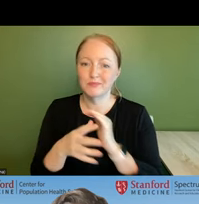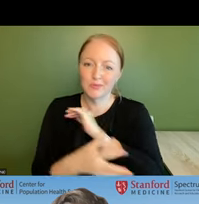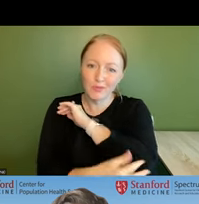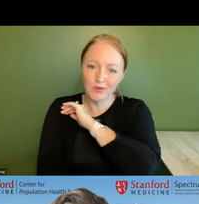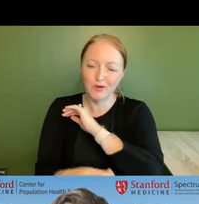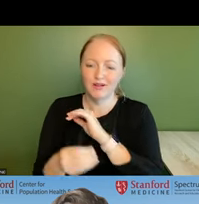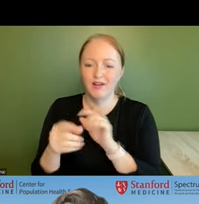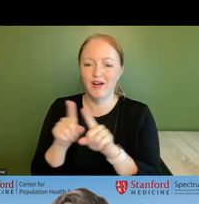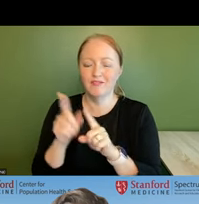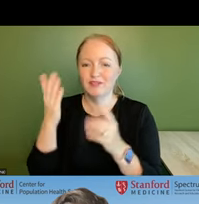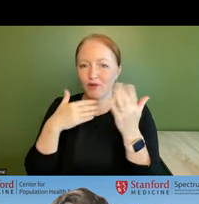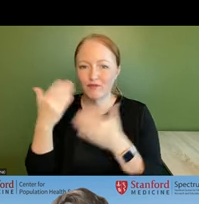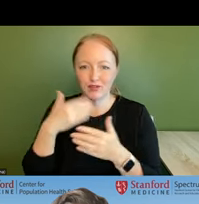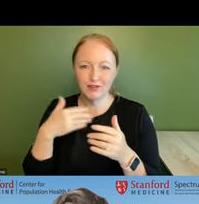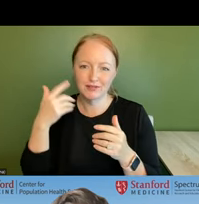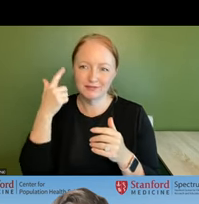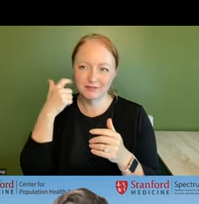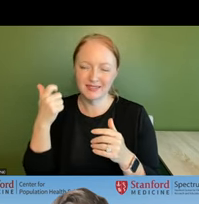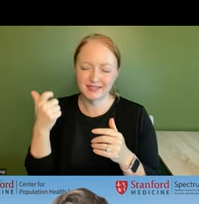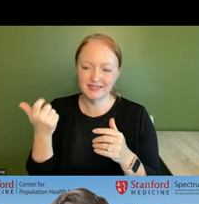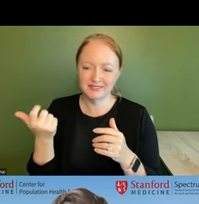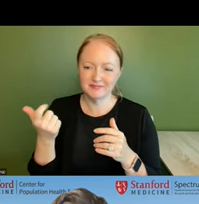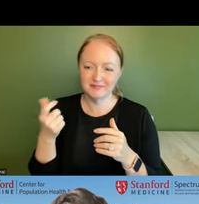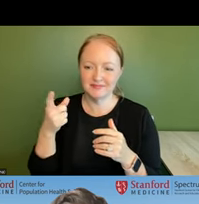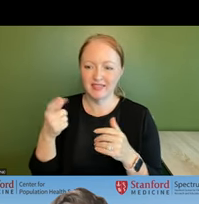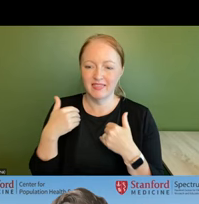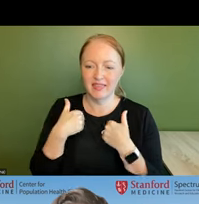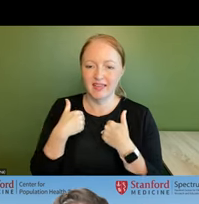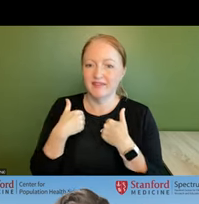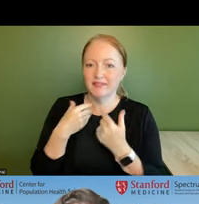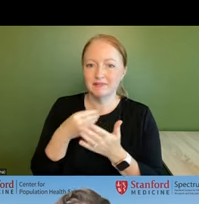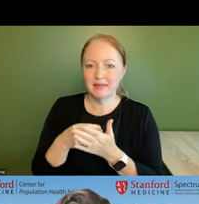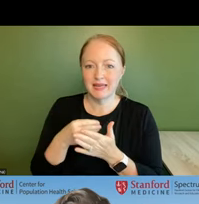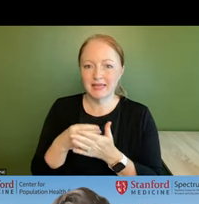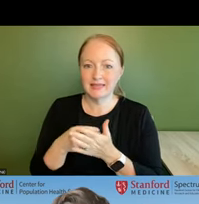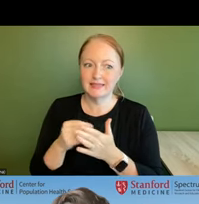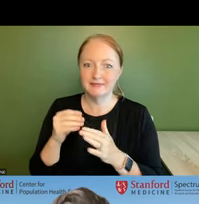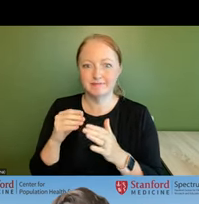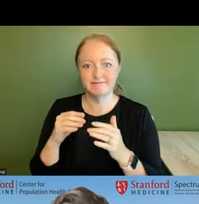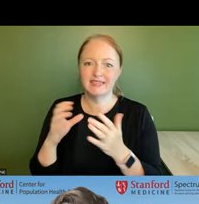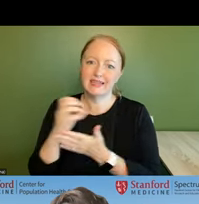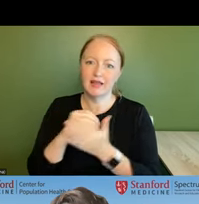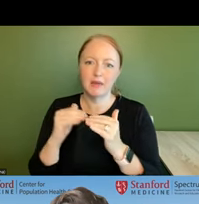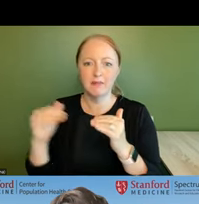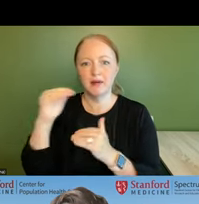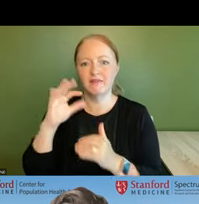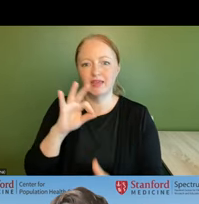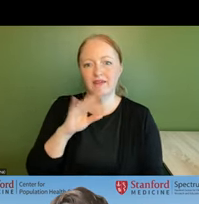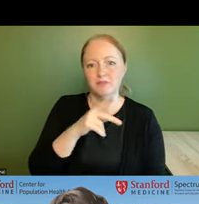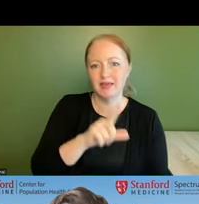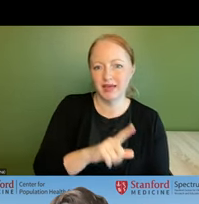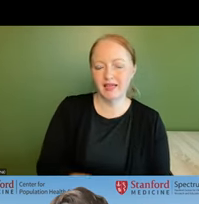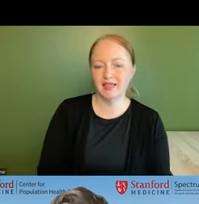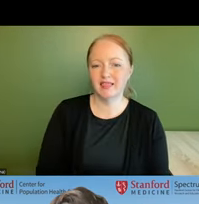are often overlooked because um they have money that's you know they have income that's above the fpl which is